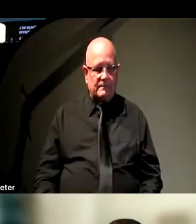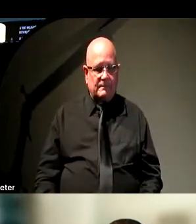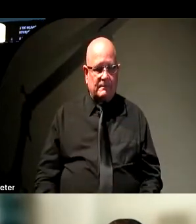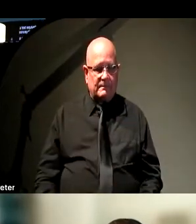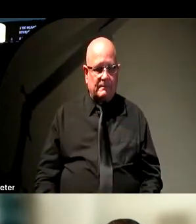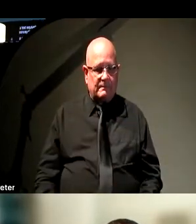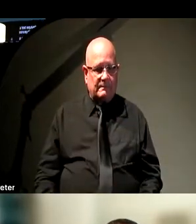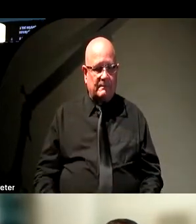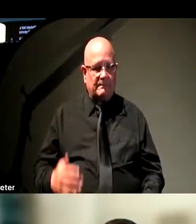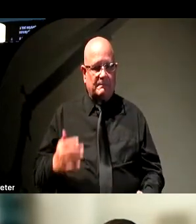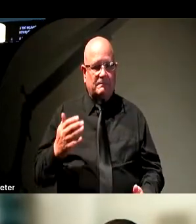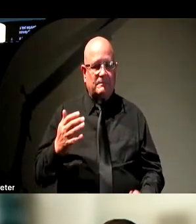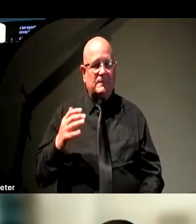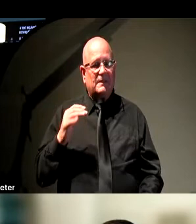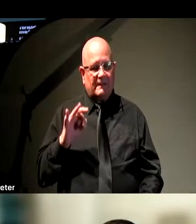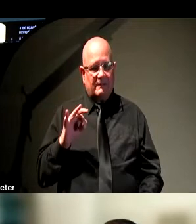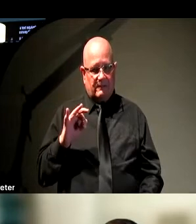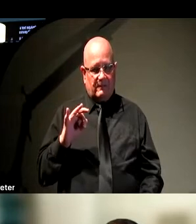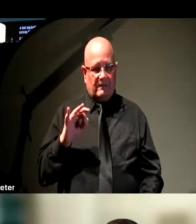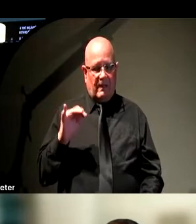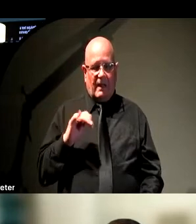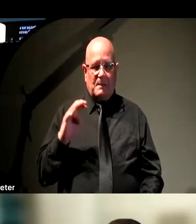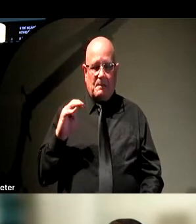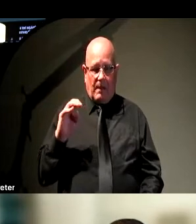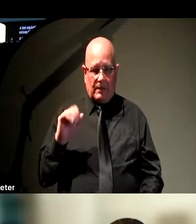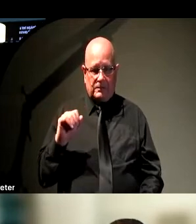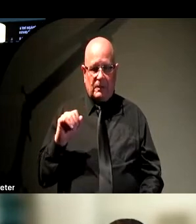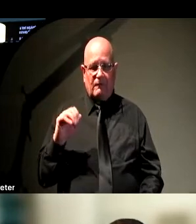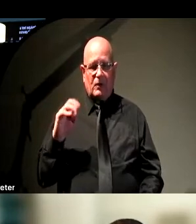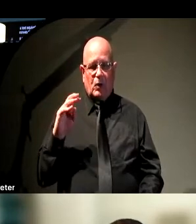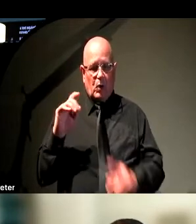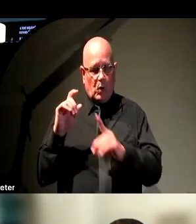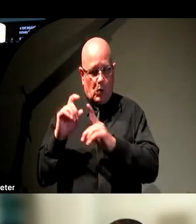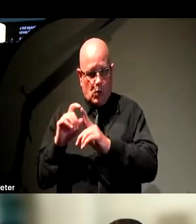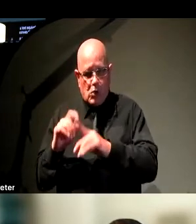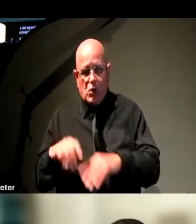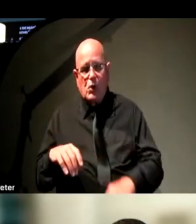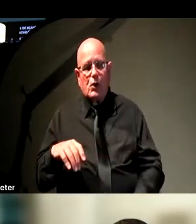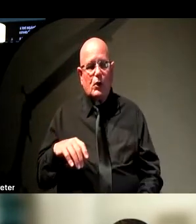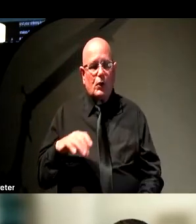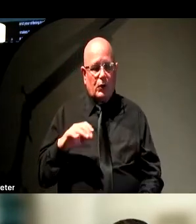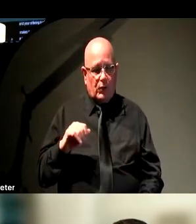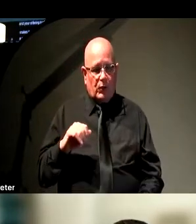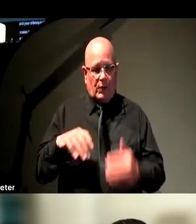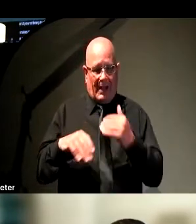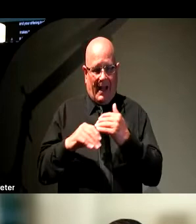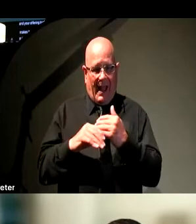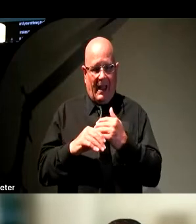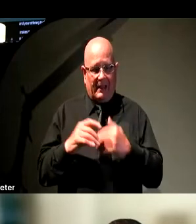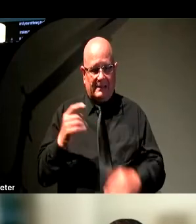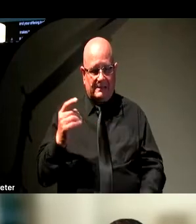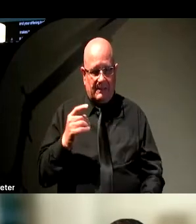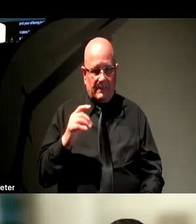fancier than it is, but if you're in Microsoft Word quite a bit, if you are in PowerPoint quite a bit, you can add something called alternative text